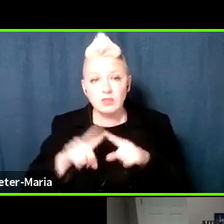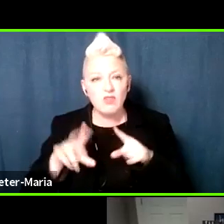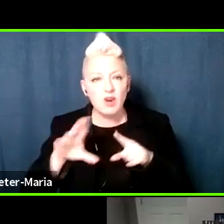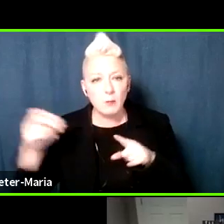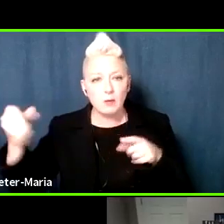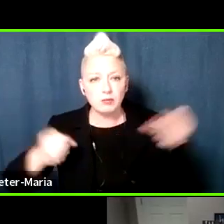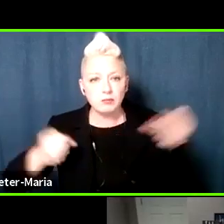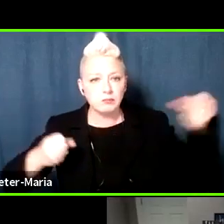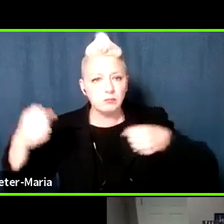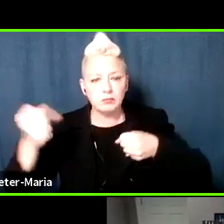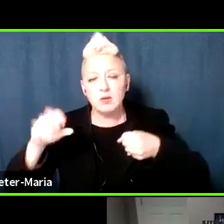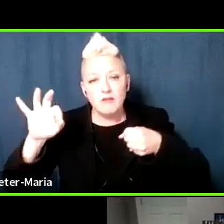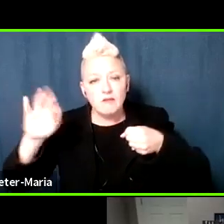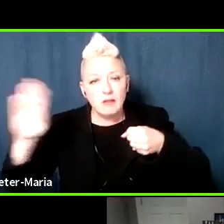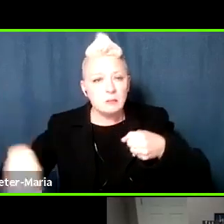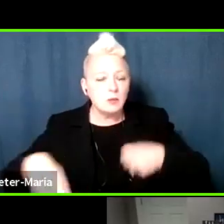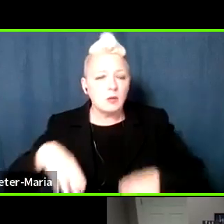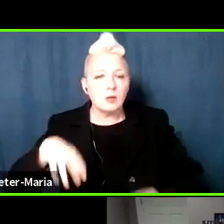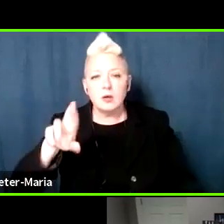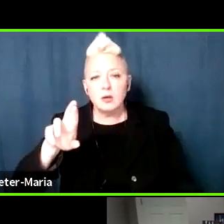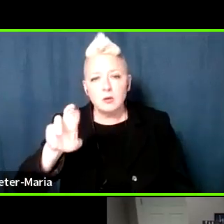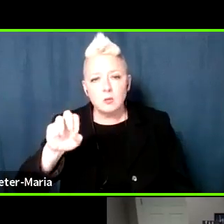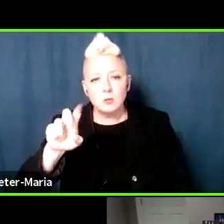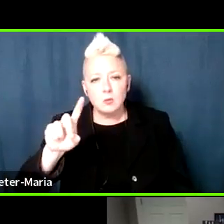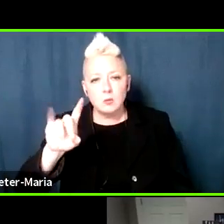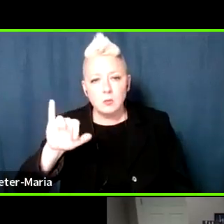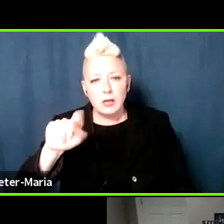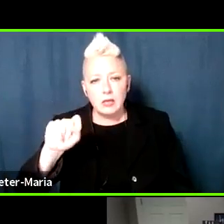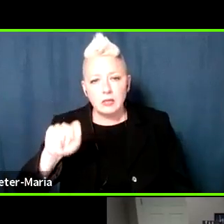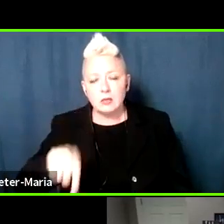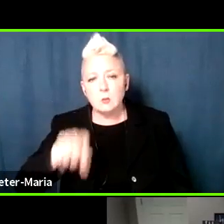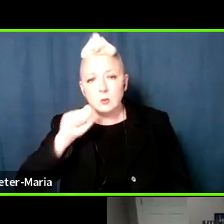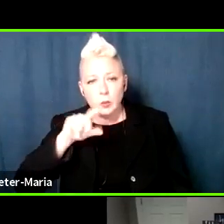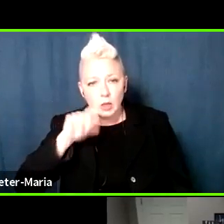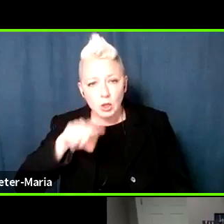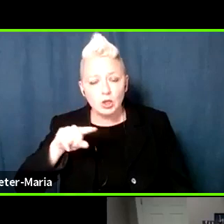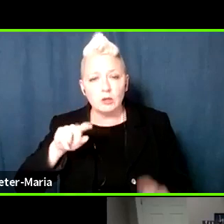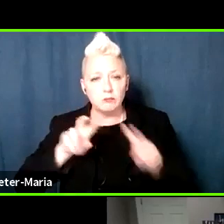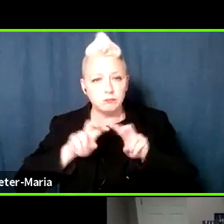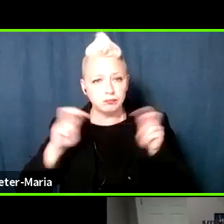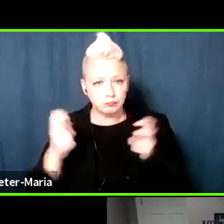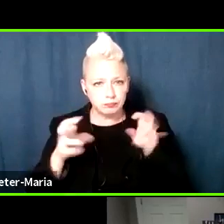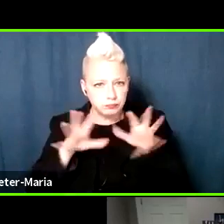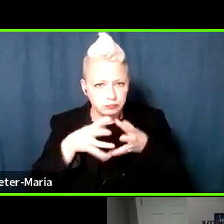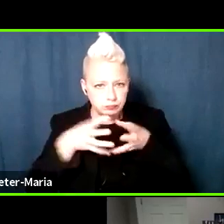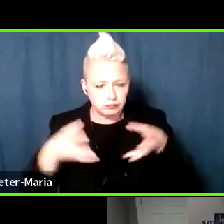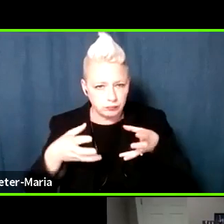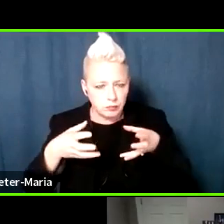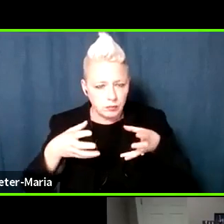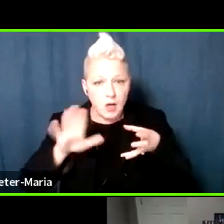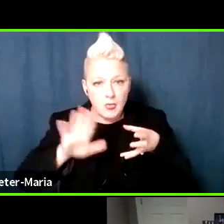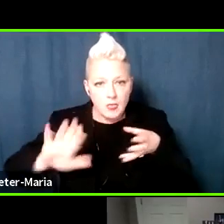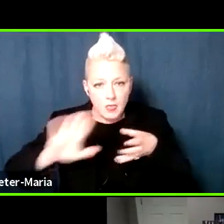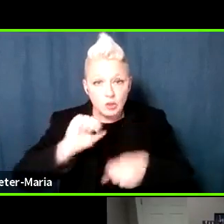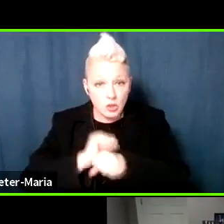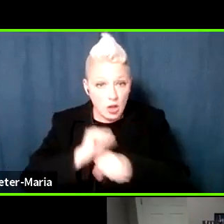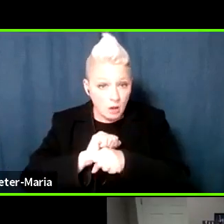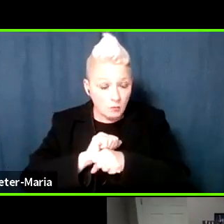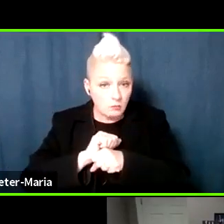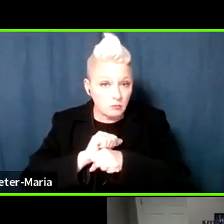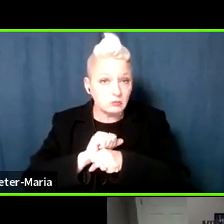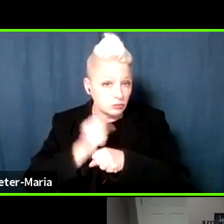from Facebook, they've come from Reddit, they've come from Twitter, and their job is to understand the technology,